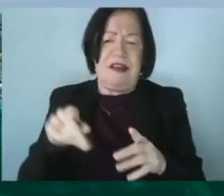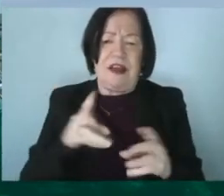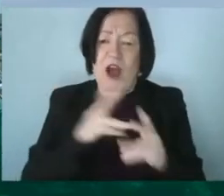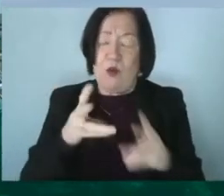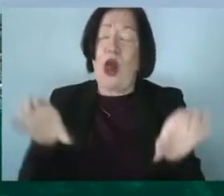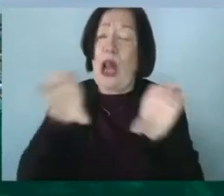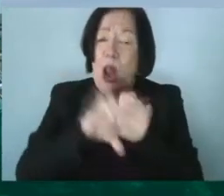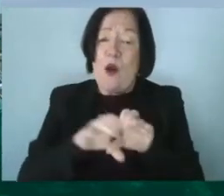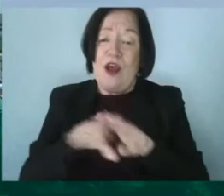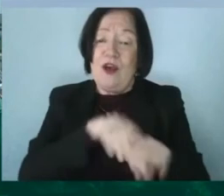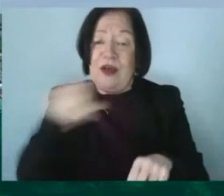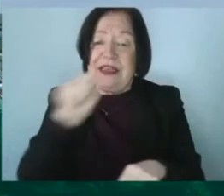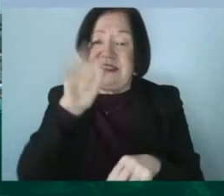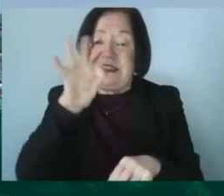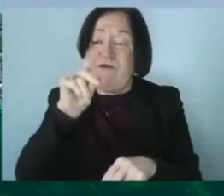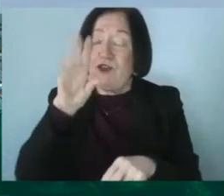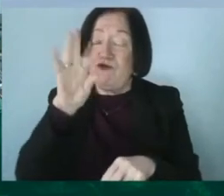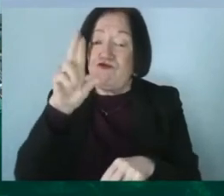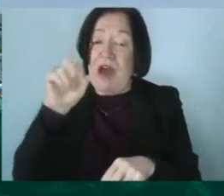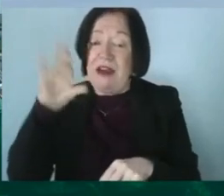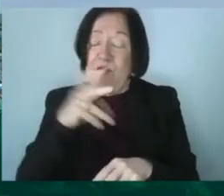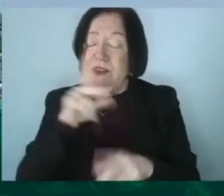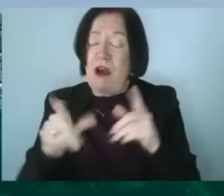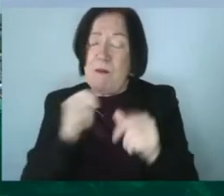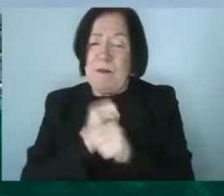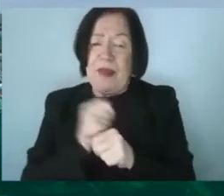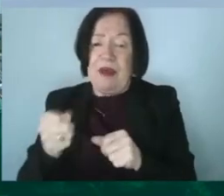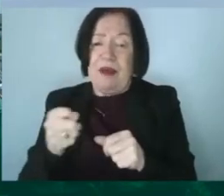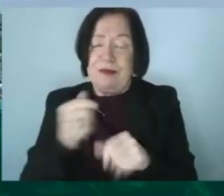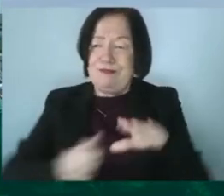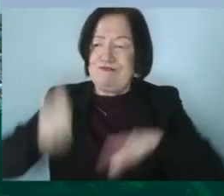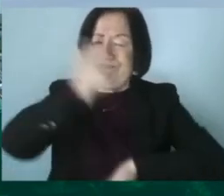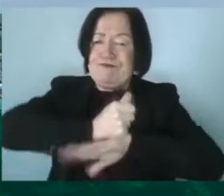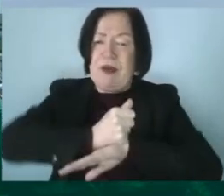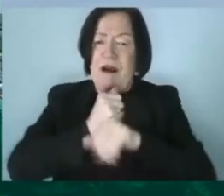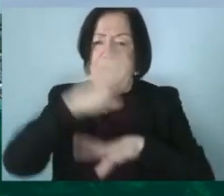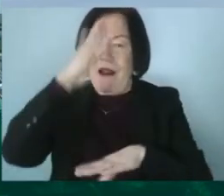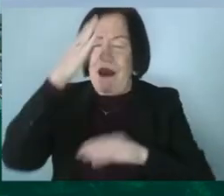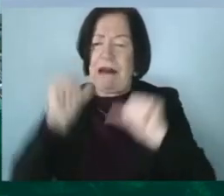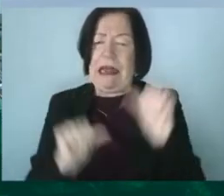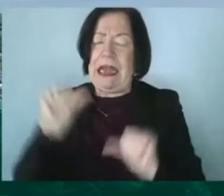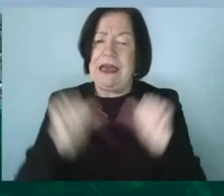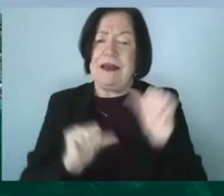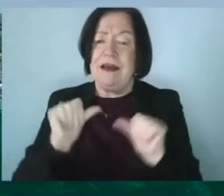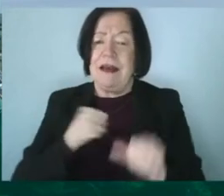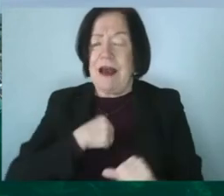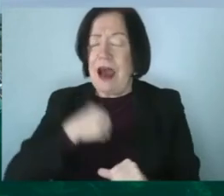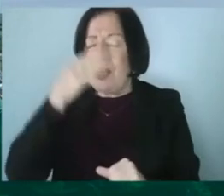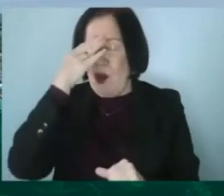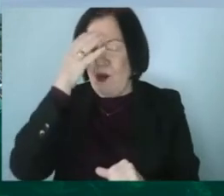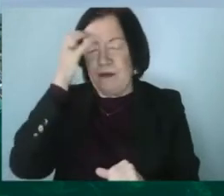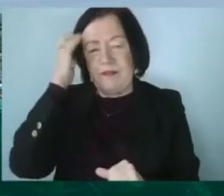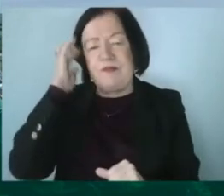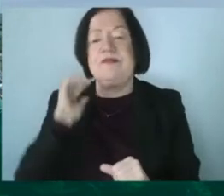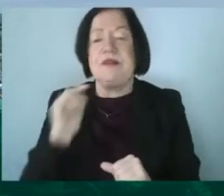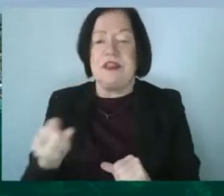with stafford reynolds there when when when we were talking about the formation of all-island league and and and i know that that they were